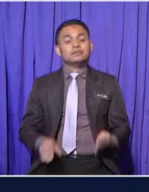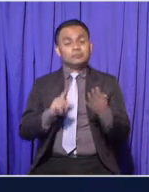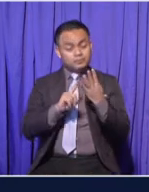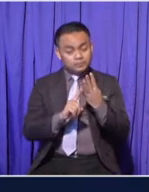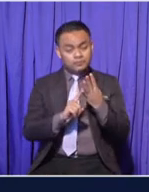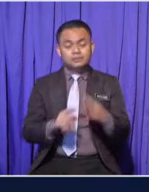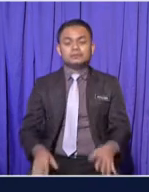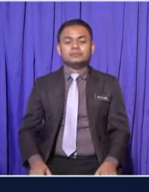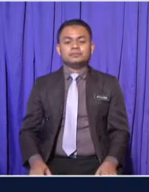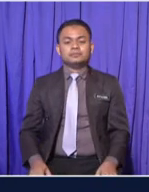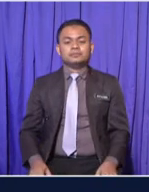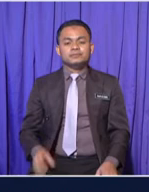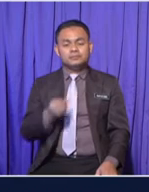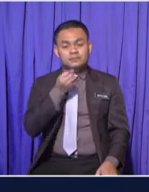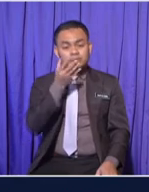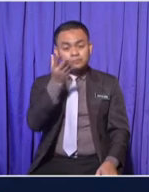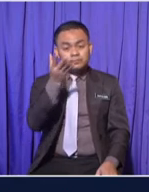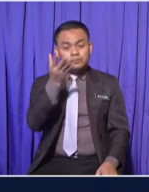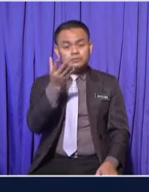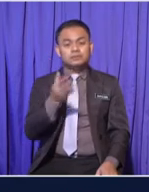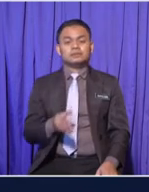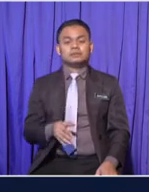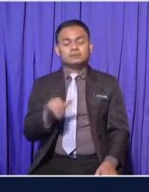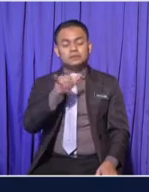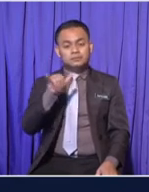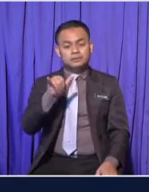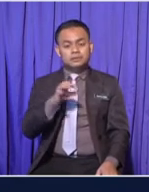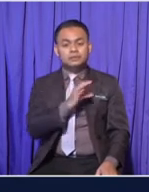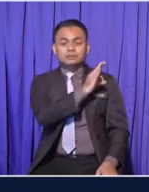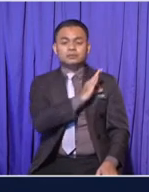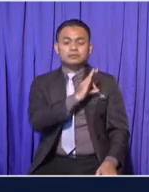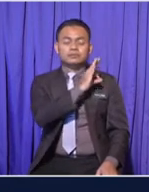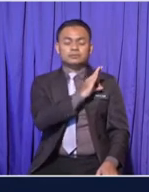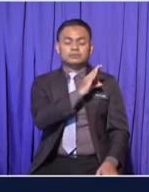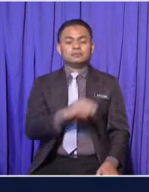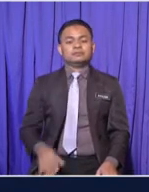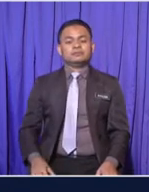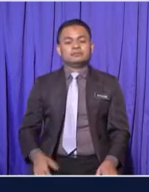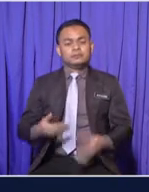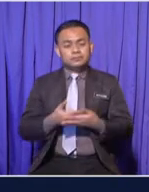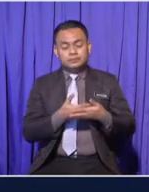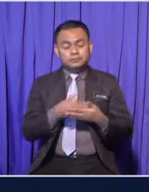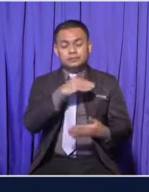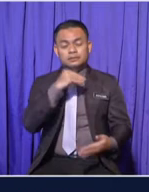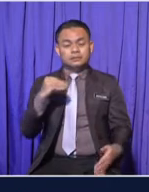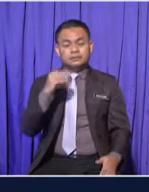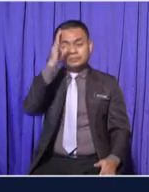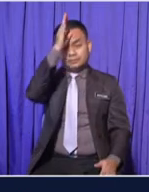Describe the similar inheritance from offspring and their parents